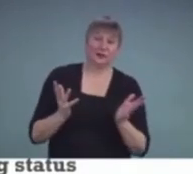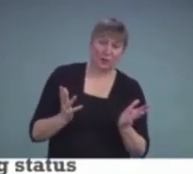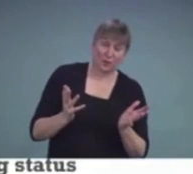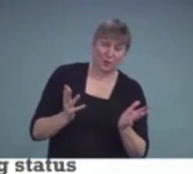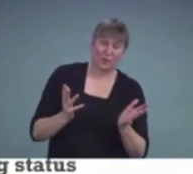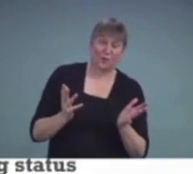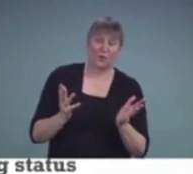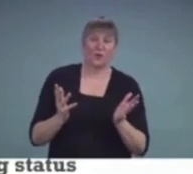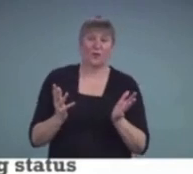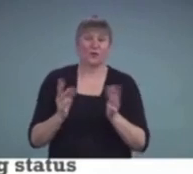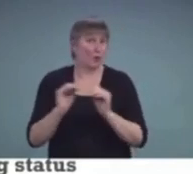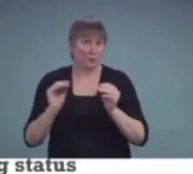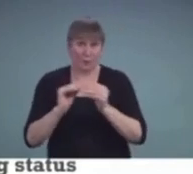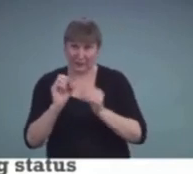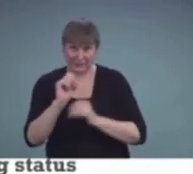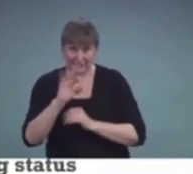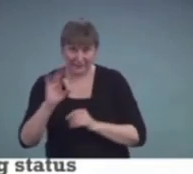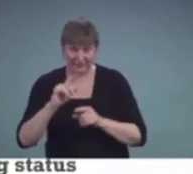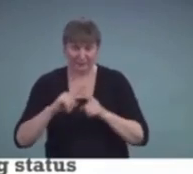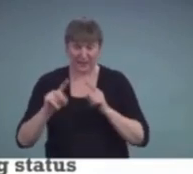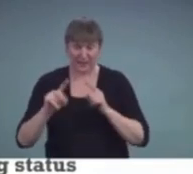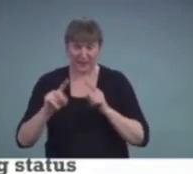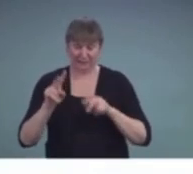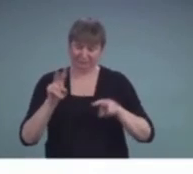his school performance.